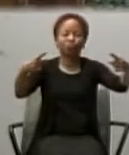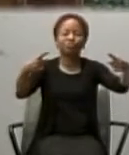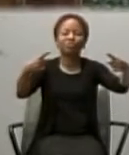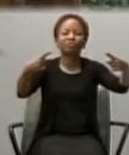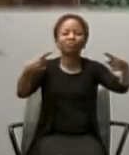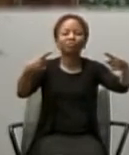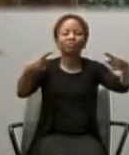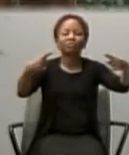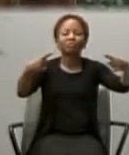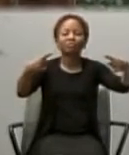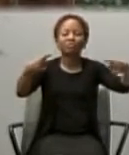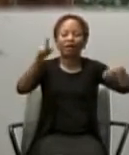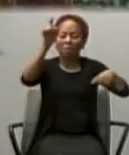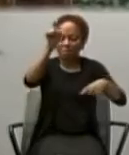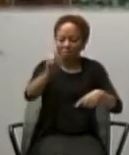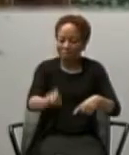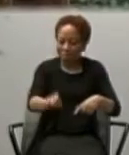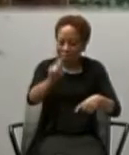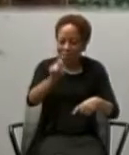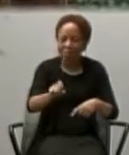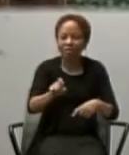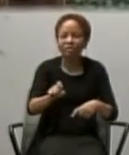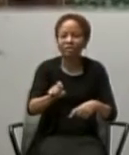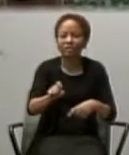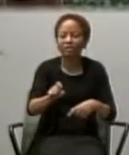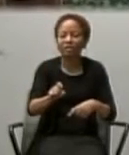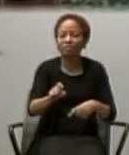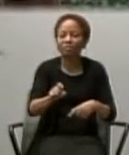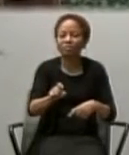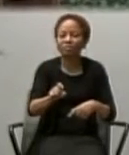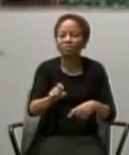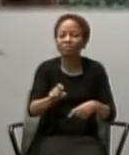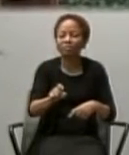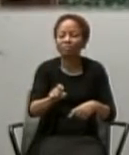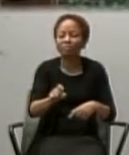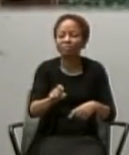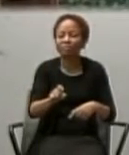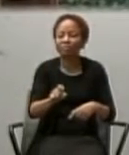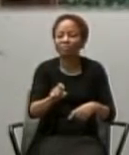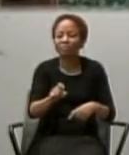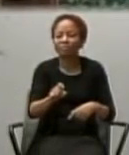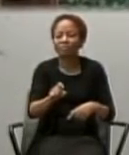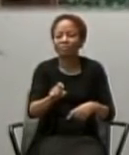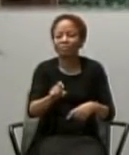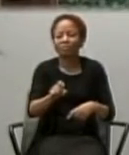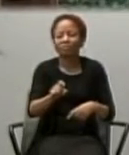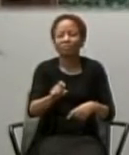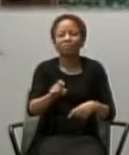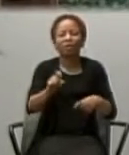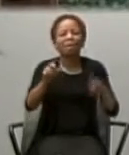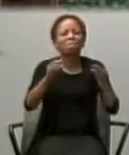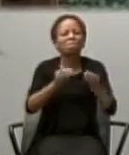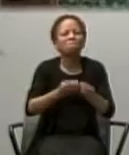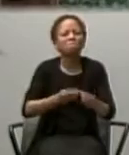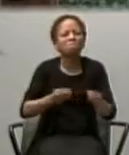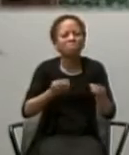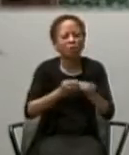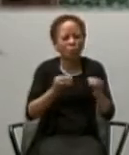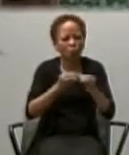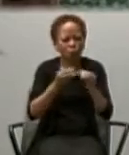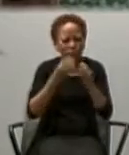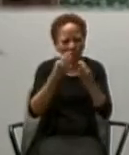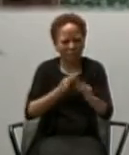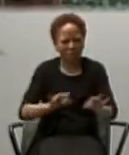And we need, to distinguish, the essence, that which is most, important in the gospel,